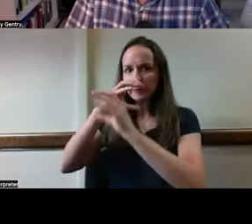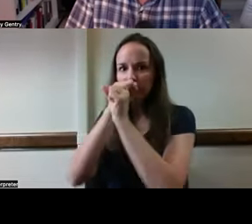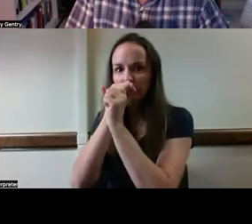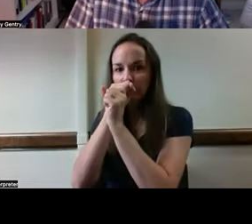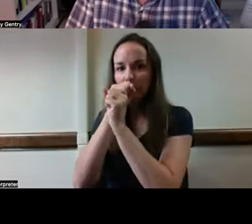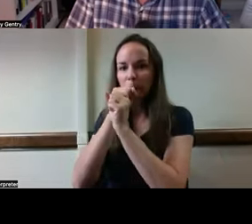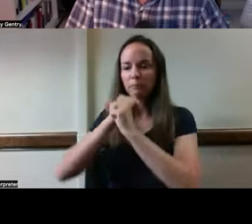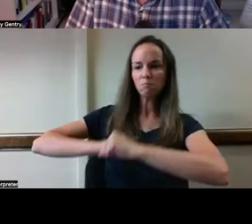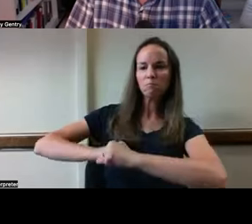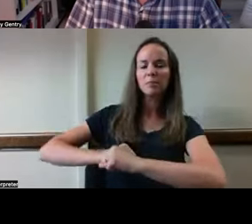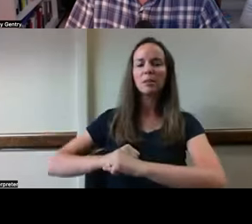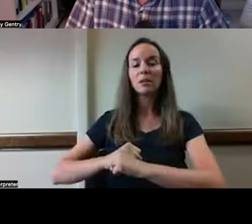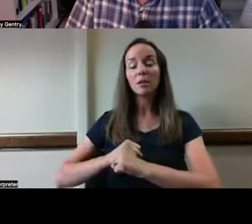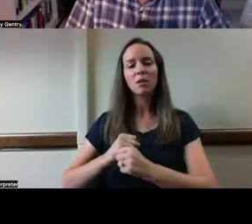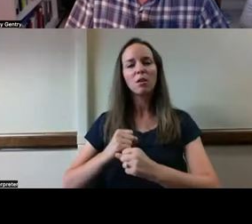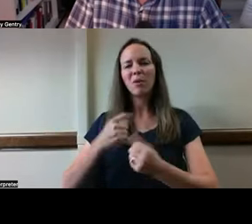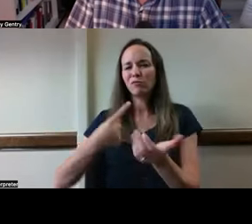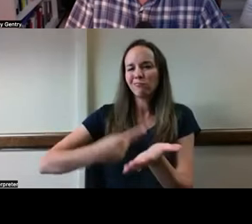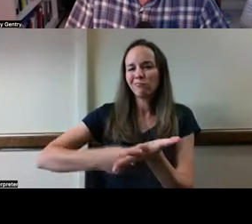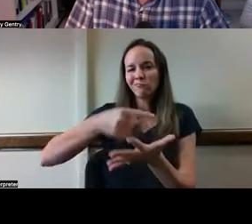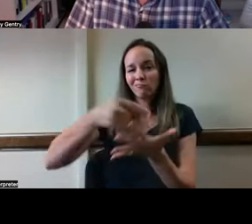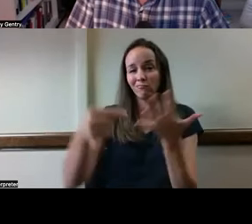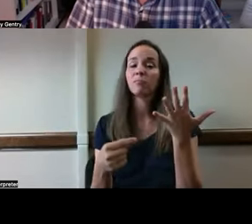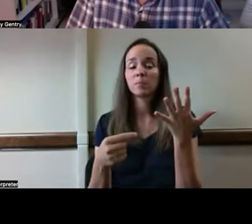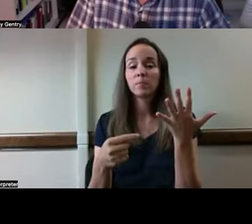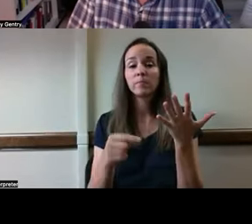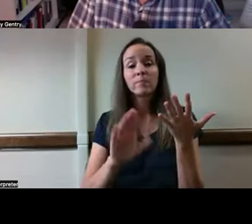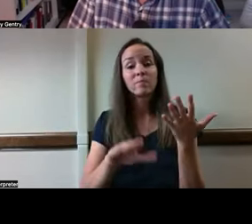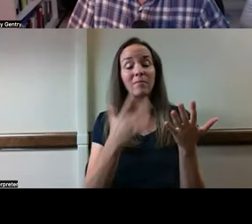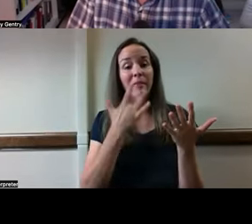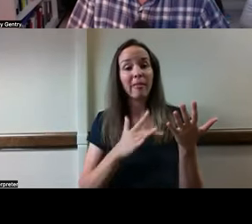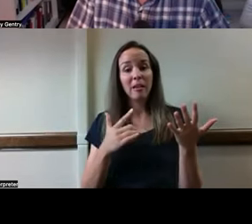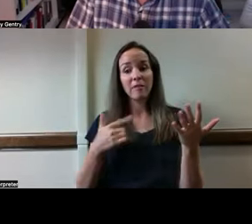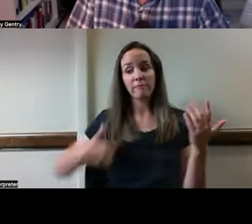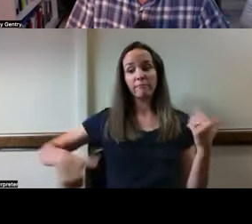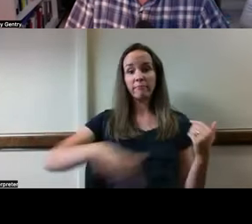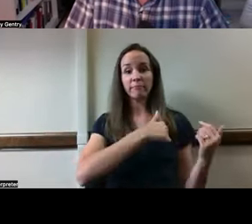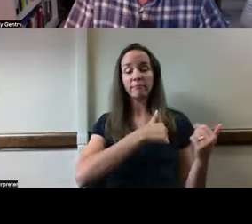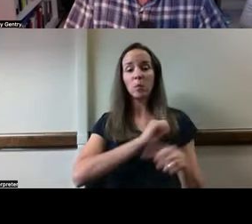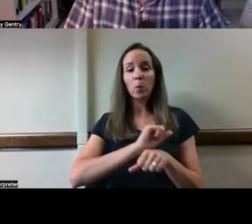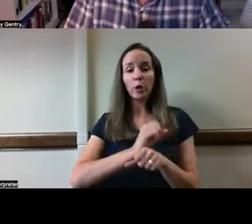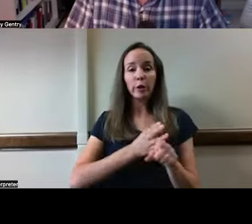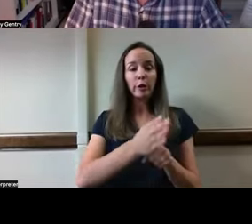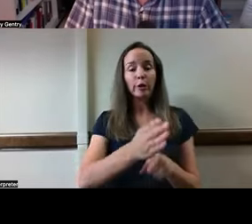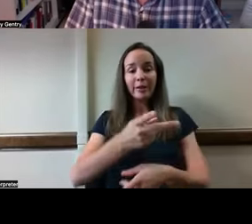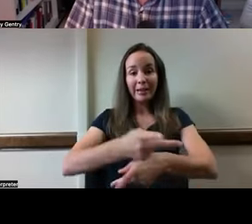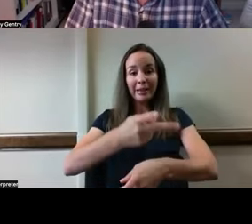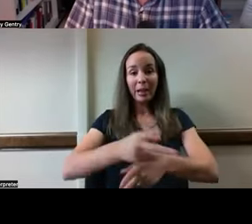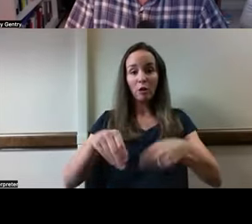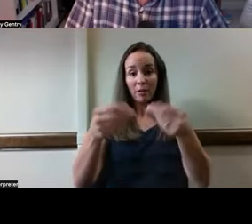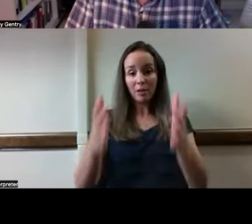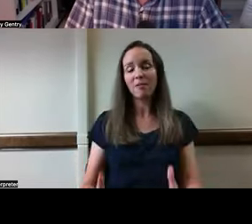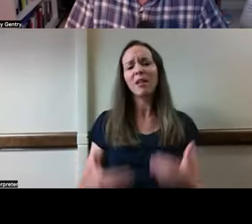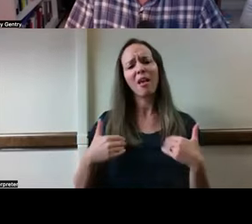with smart home provision. Fortunately for all of us in caregiving professions, there are ethical